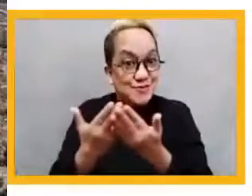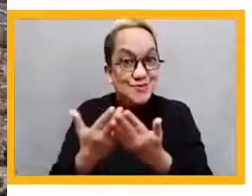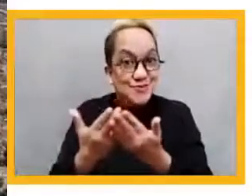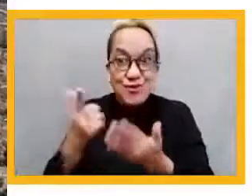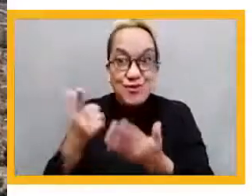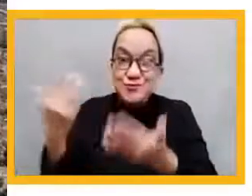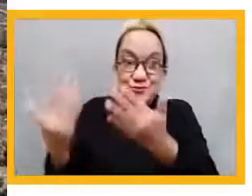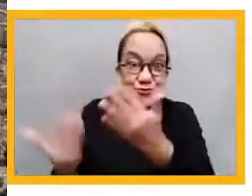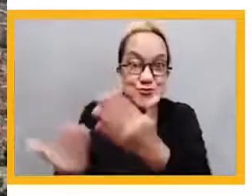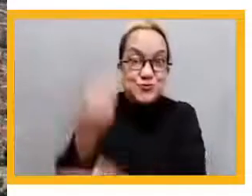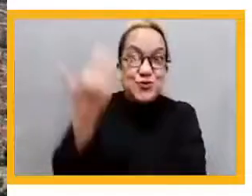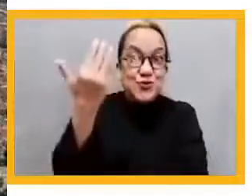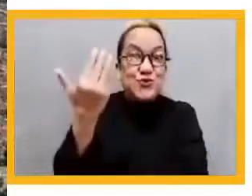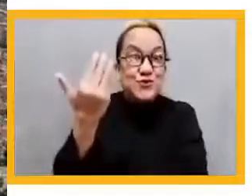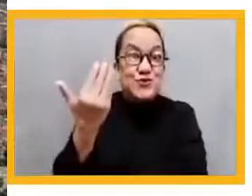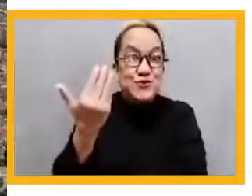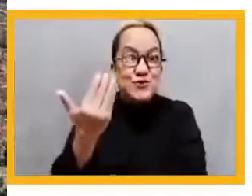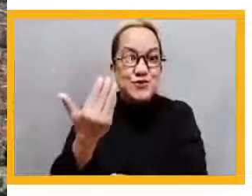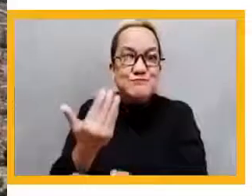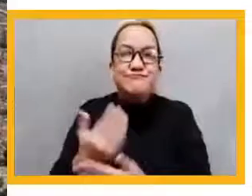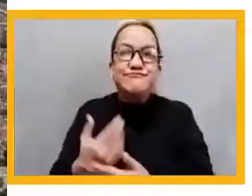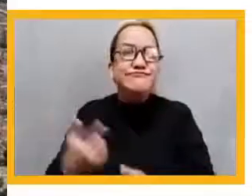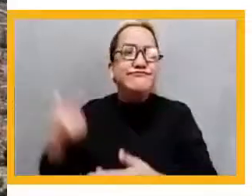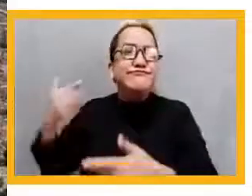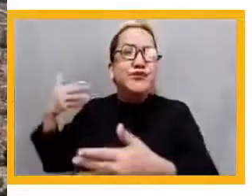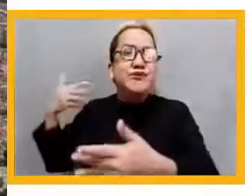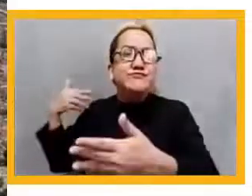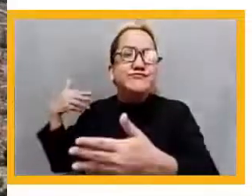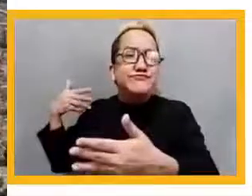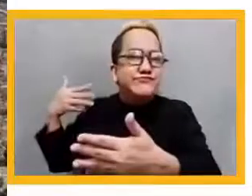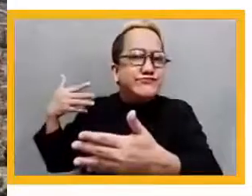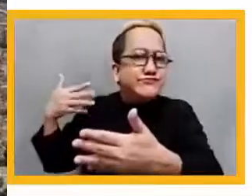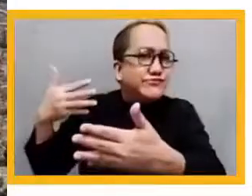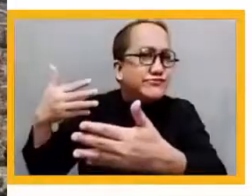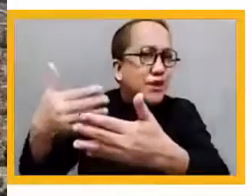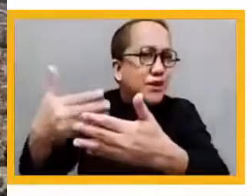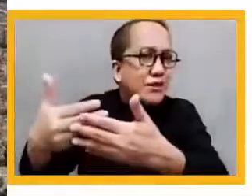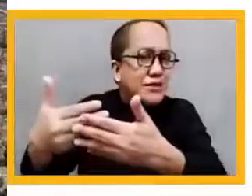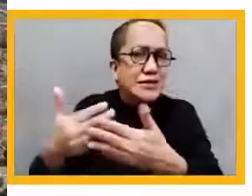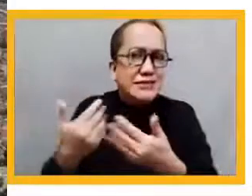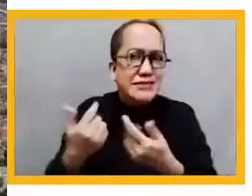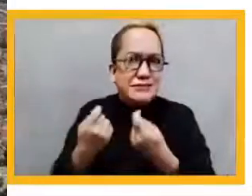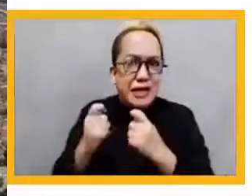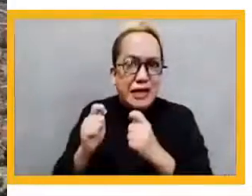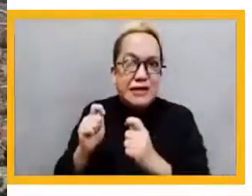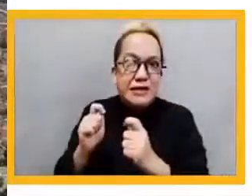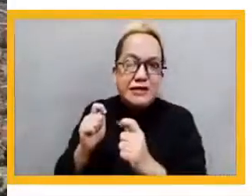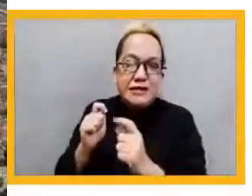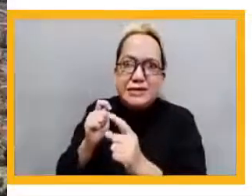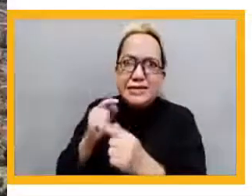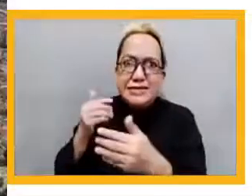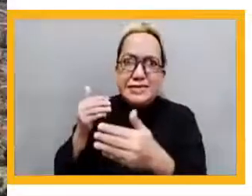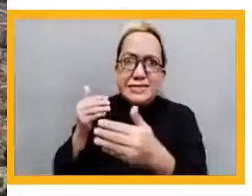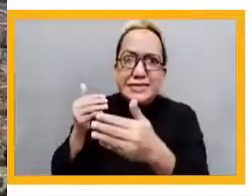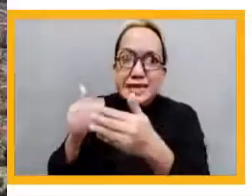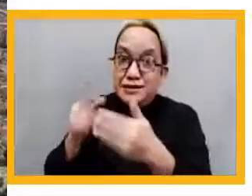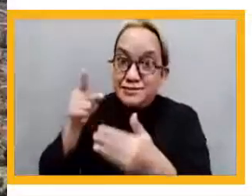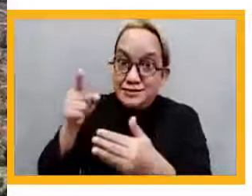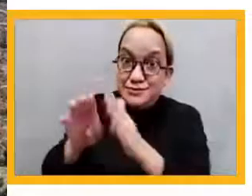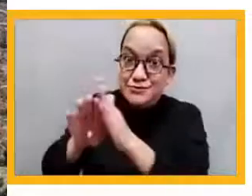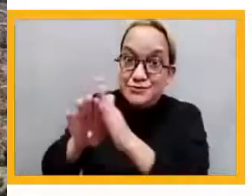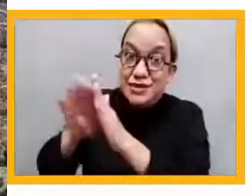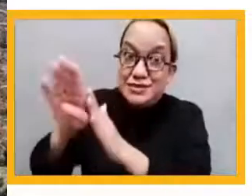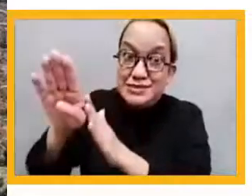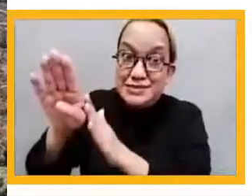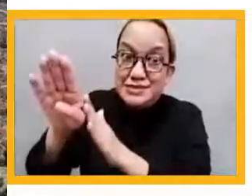innovations of the developing world. We started in the, it's a little bit the story of Cinderella. We started